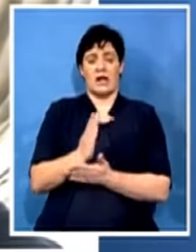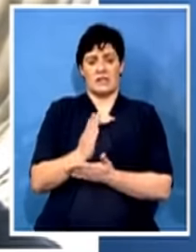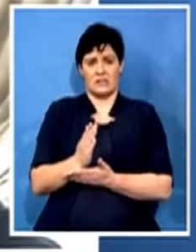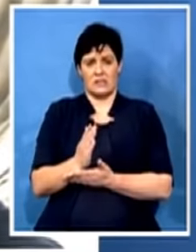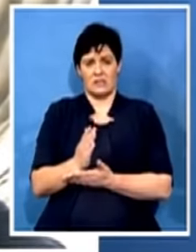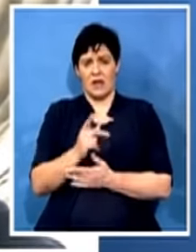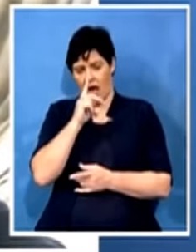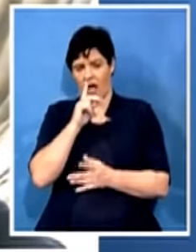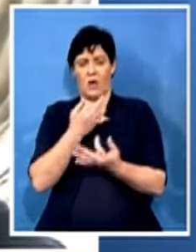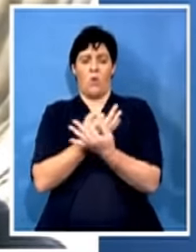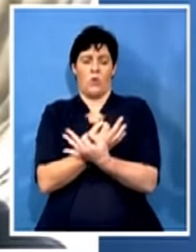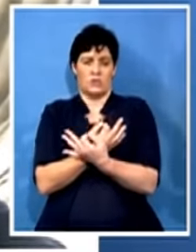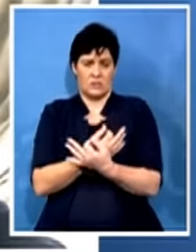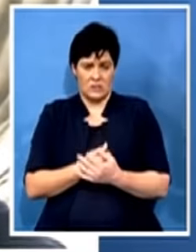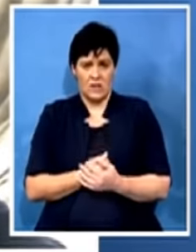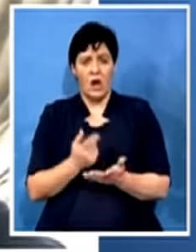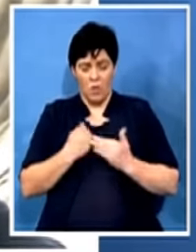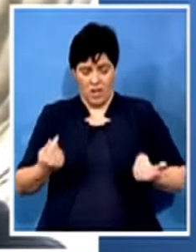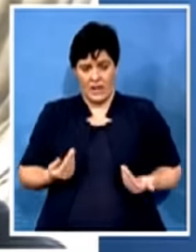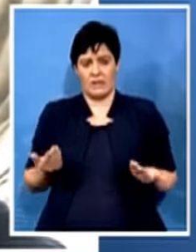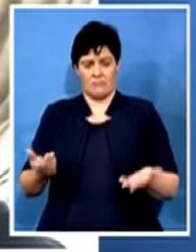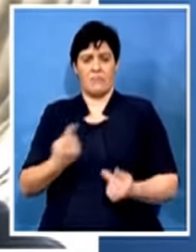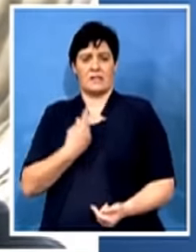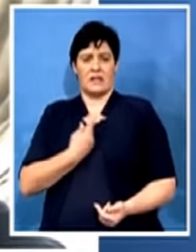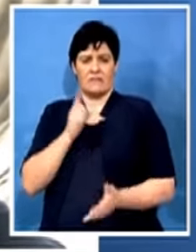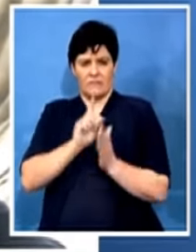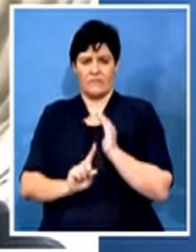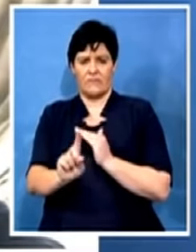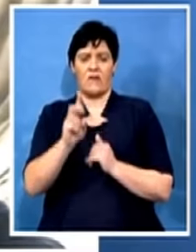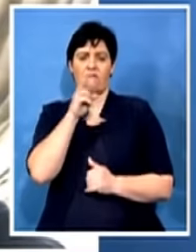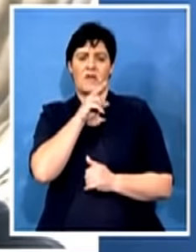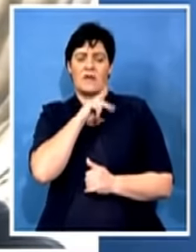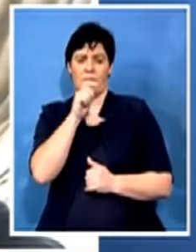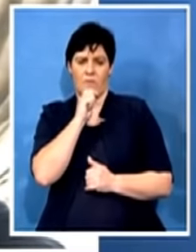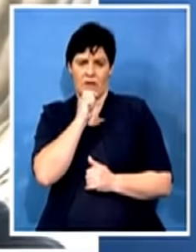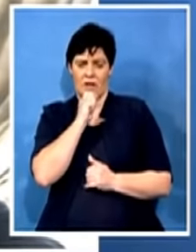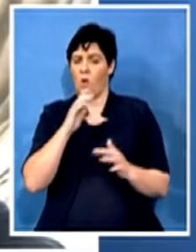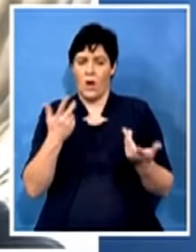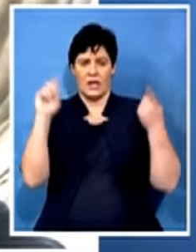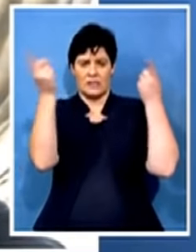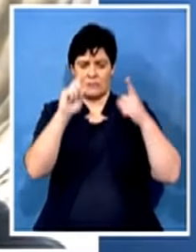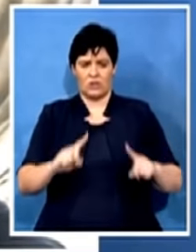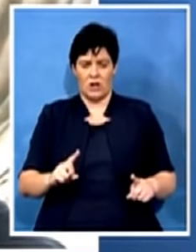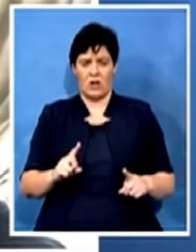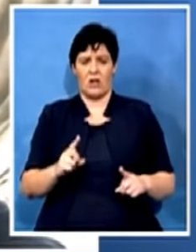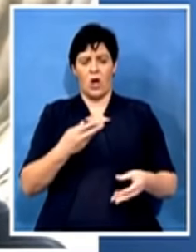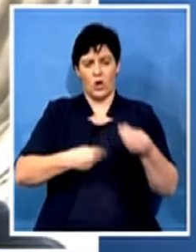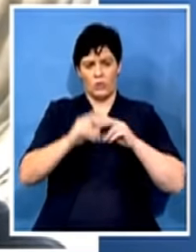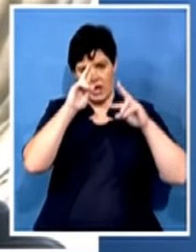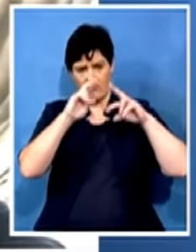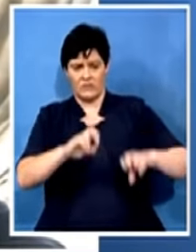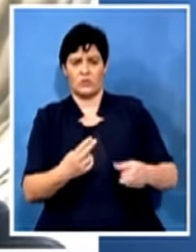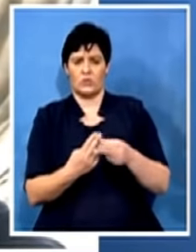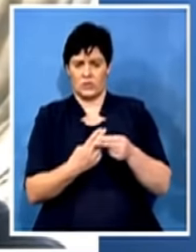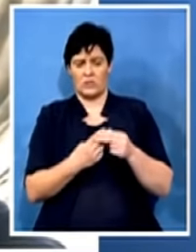over on Friday morning to the Specialized Commercial Investigative Unit of the Hawks in Bloemfontein